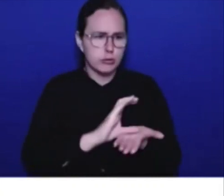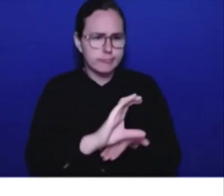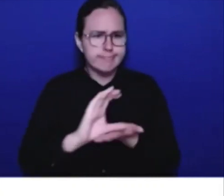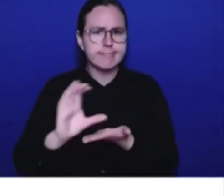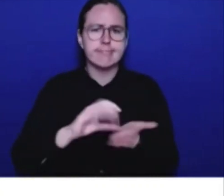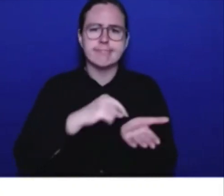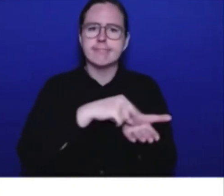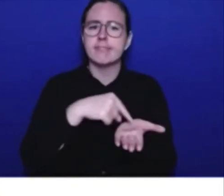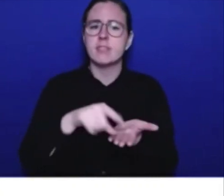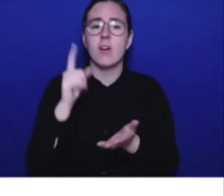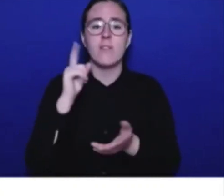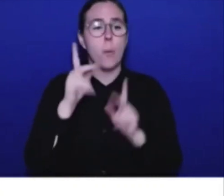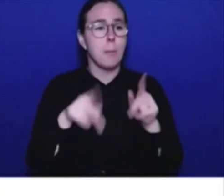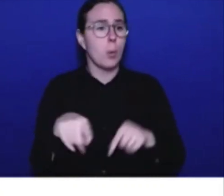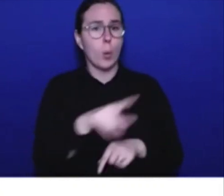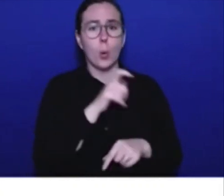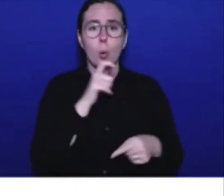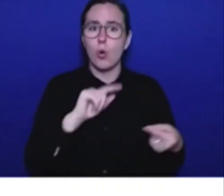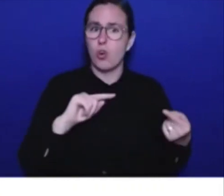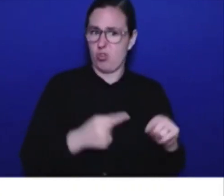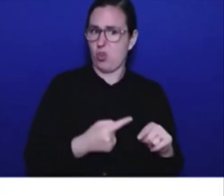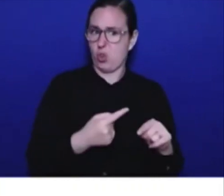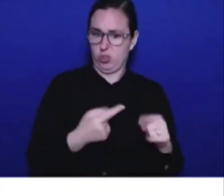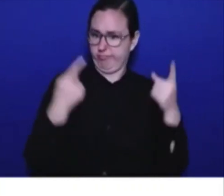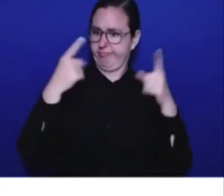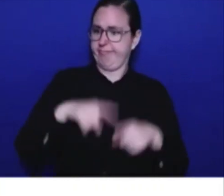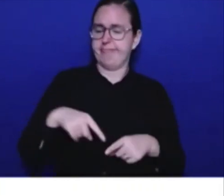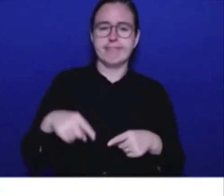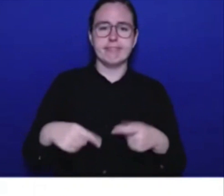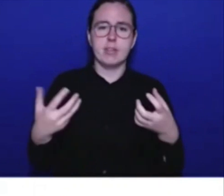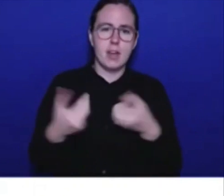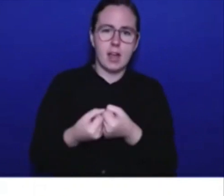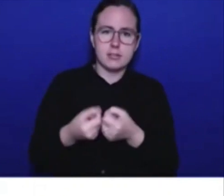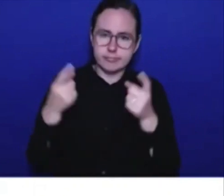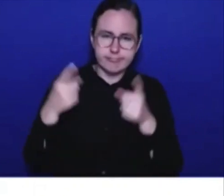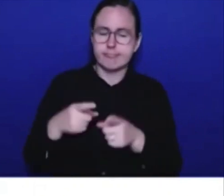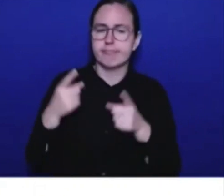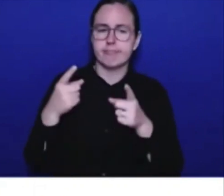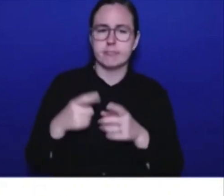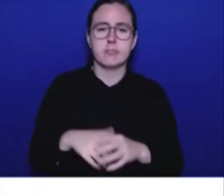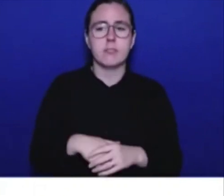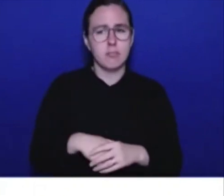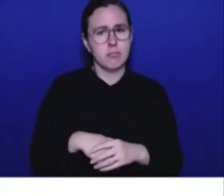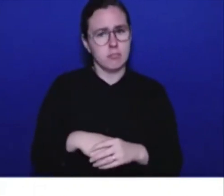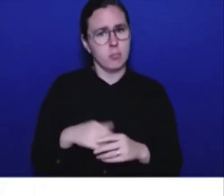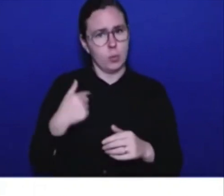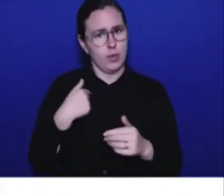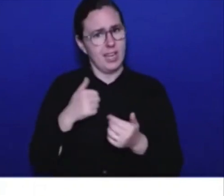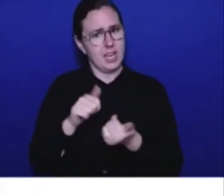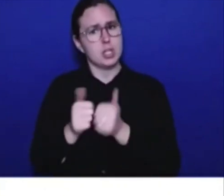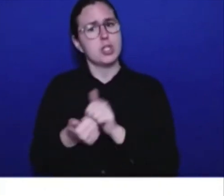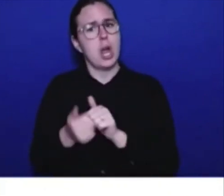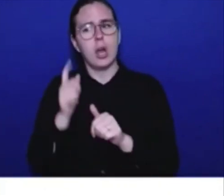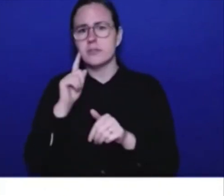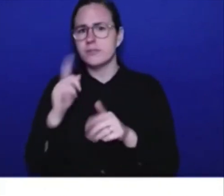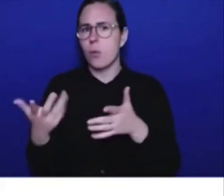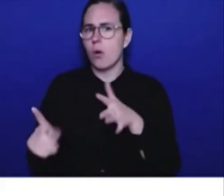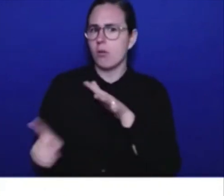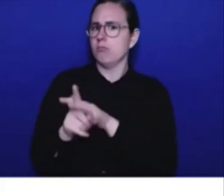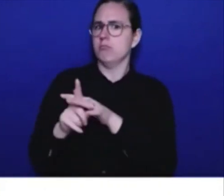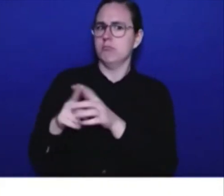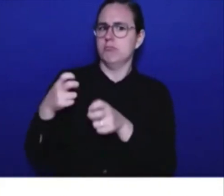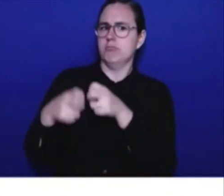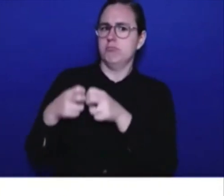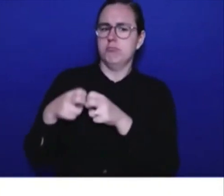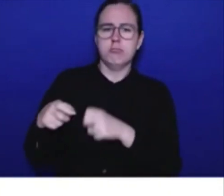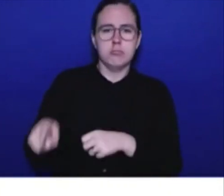growing pains from this new system. There are going to be issues that we need to address. You'll see in the mandate letter for Minister Farnworth that I have